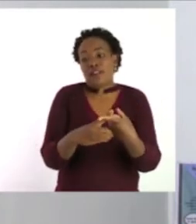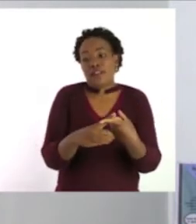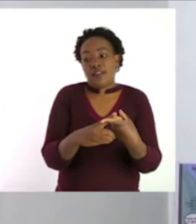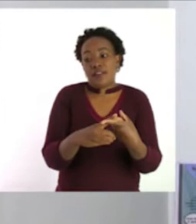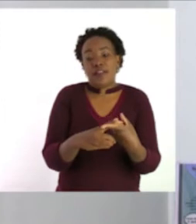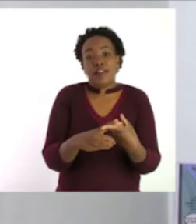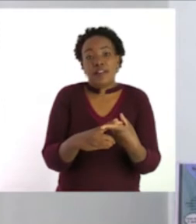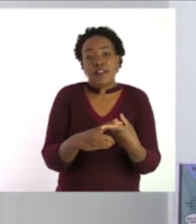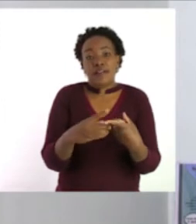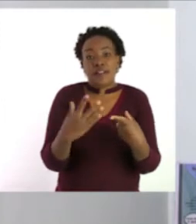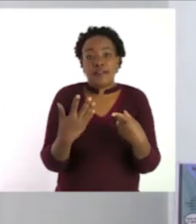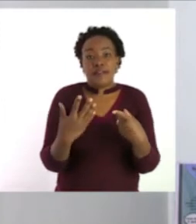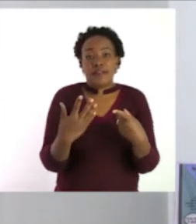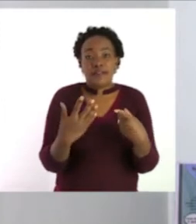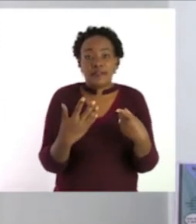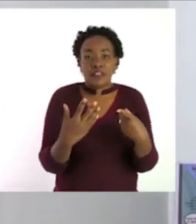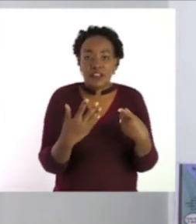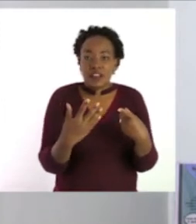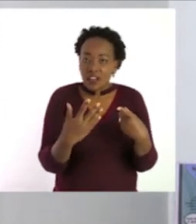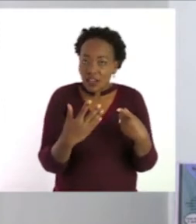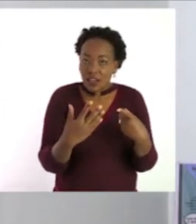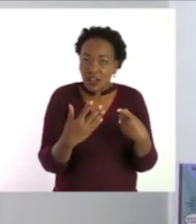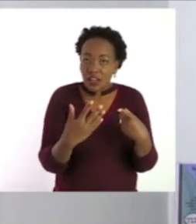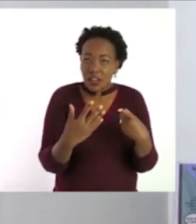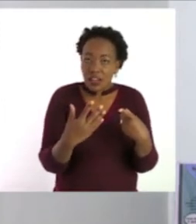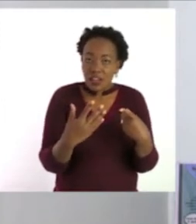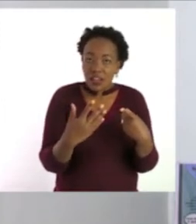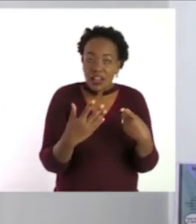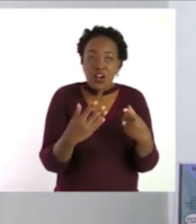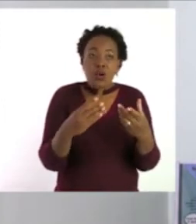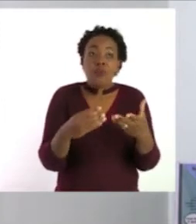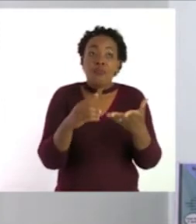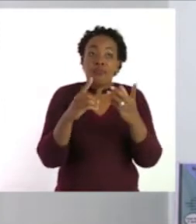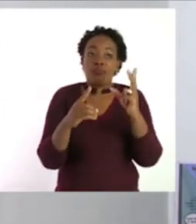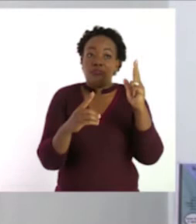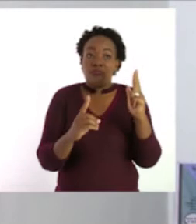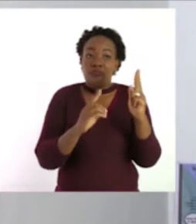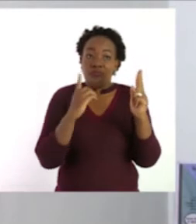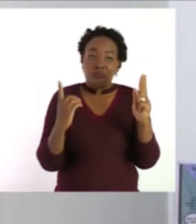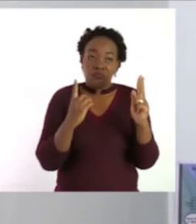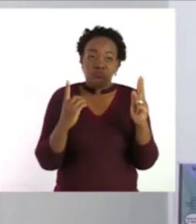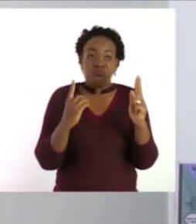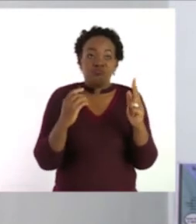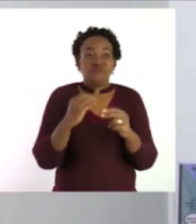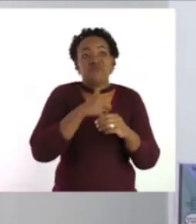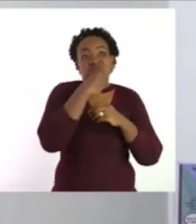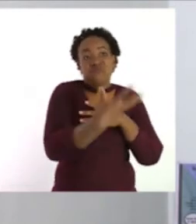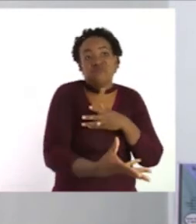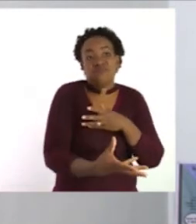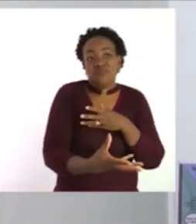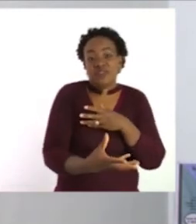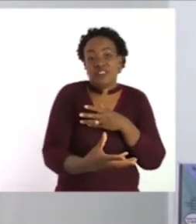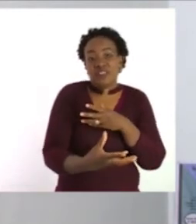Okay. If a player loses a game, we write lose.